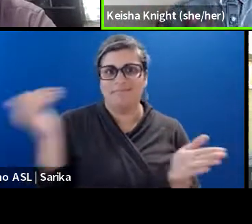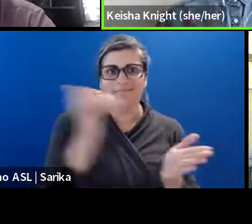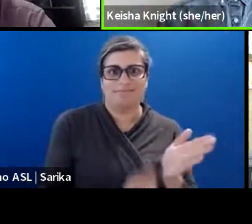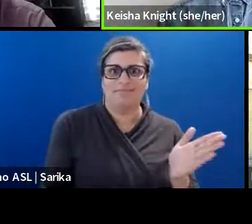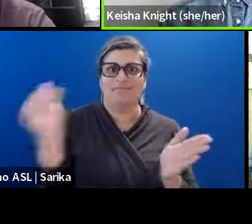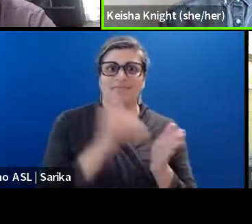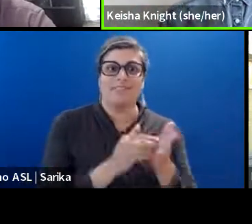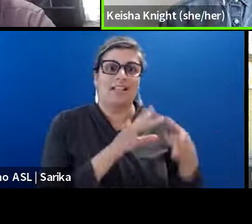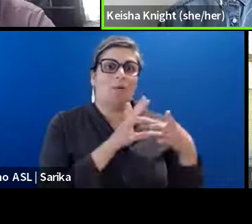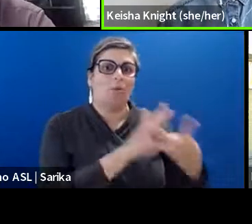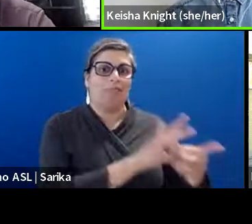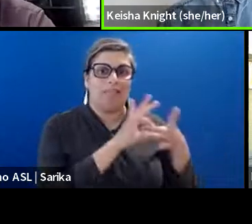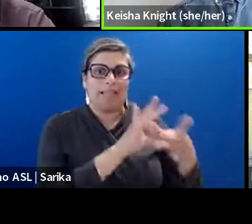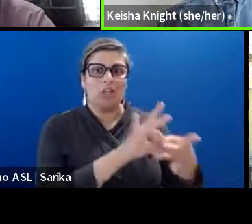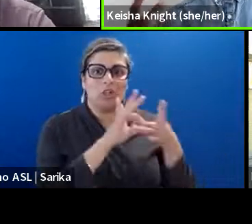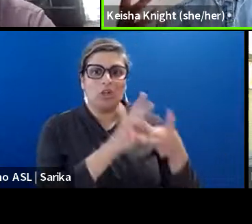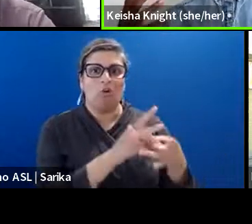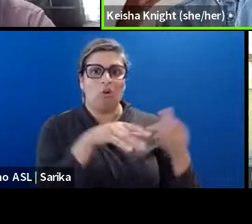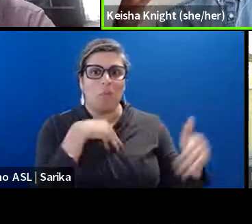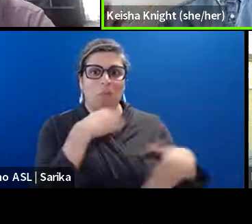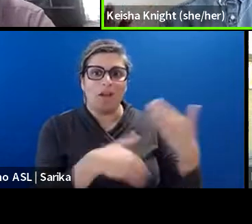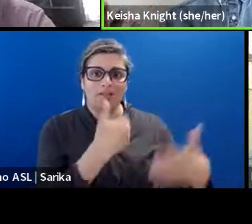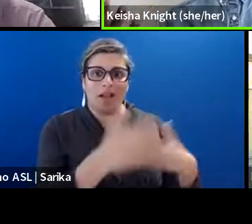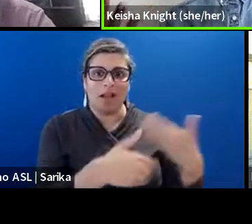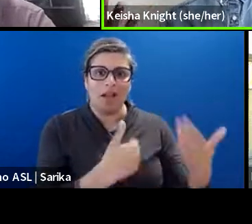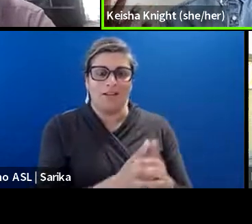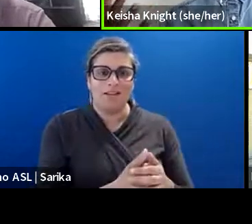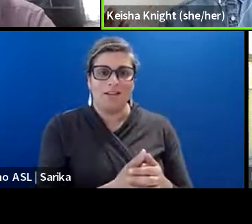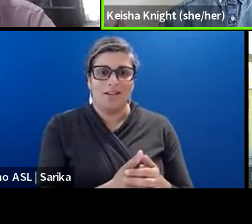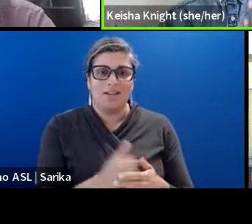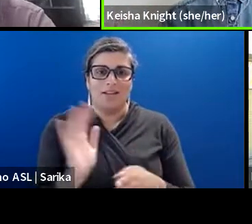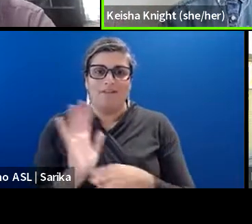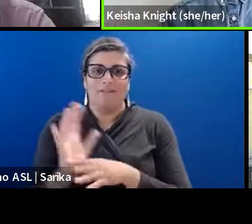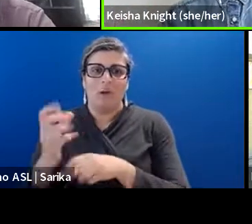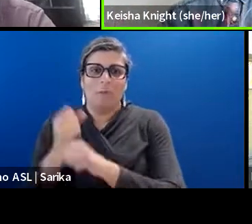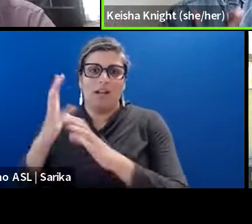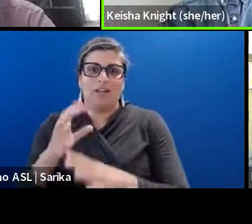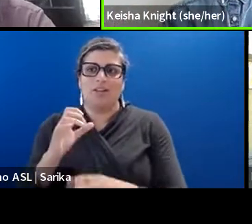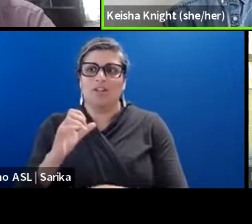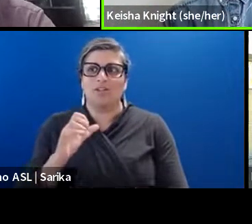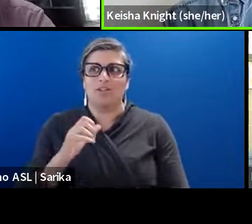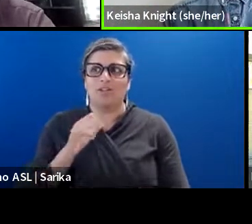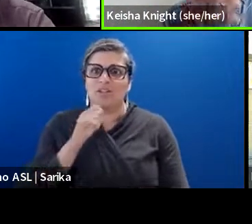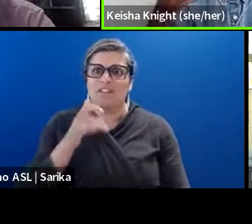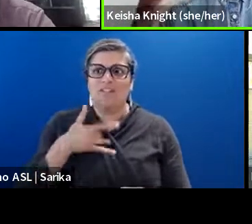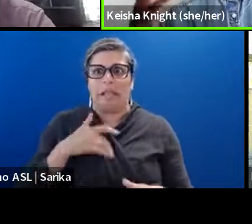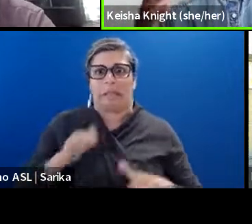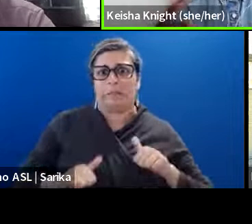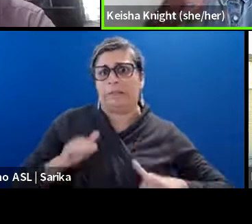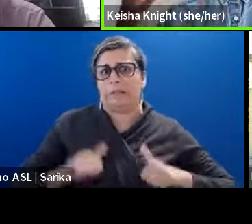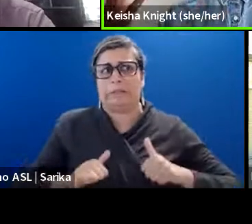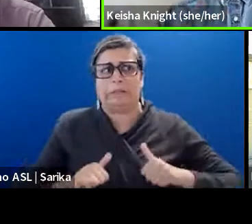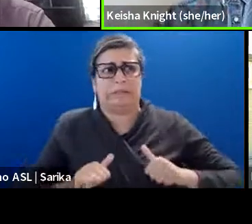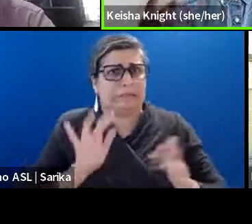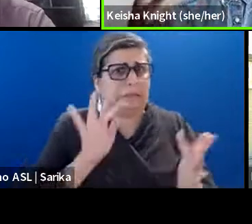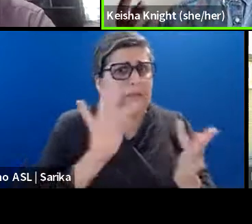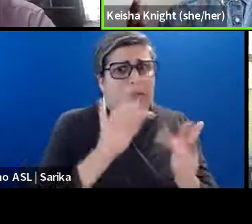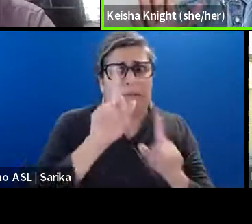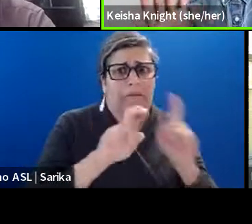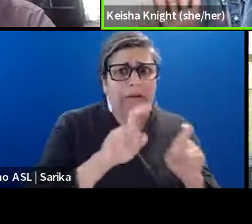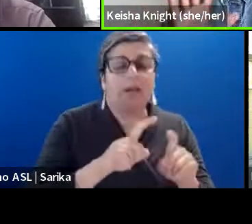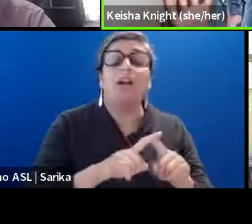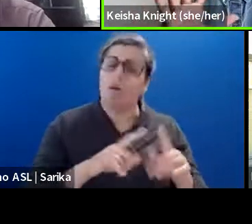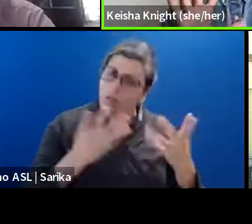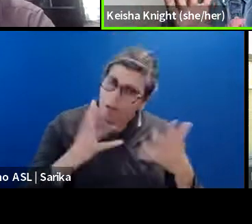that this is a relational process that we, you know, filmmakers shouldn't be afraid to kind of come and speak with you, I think is already breaking